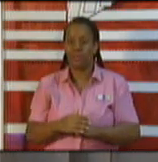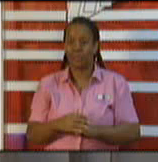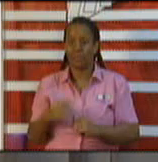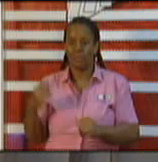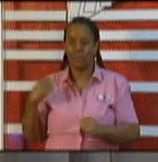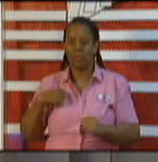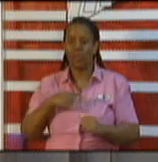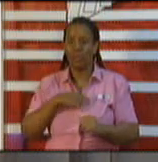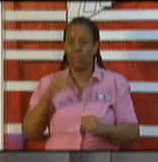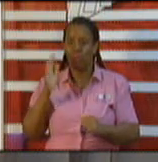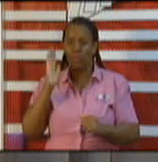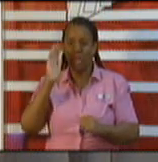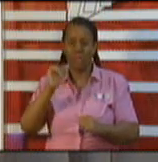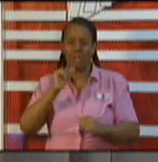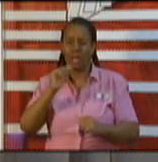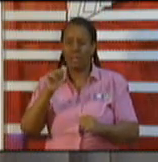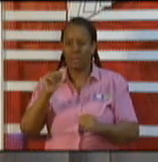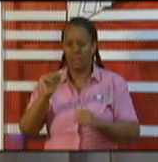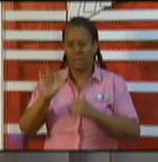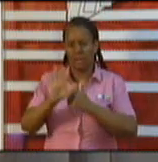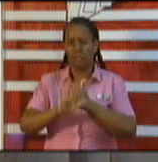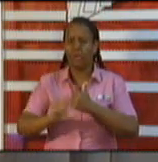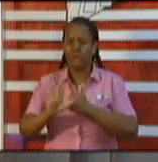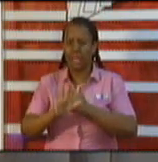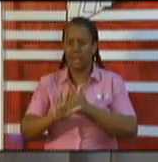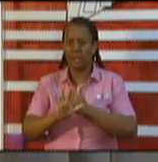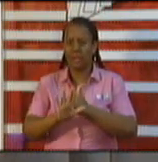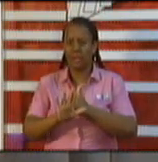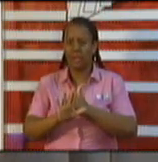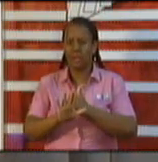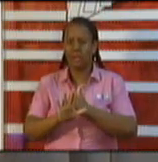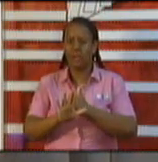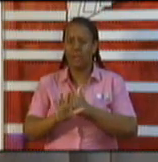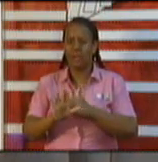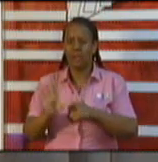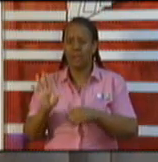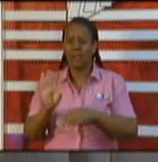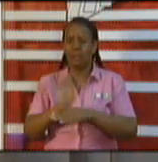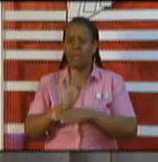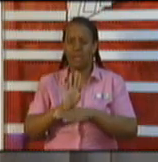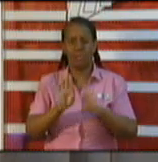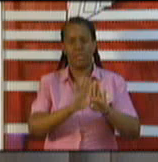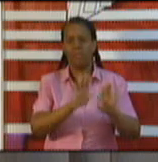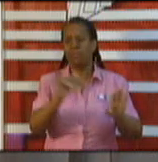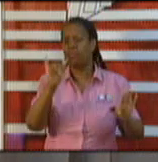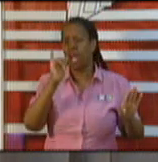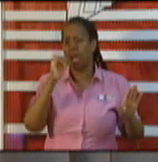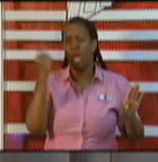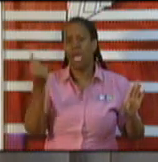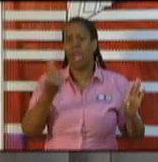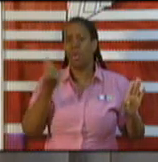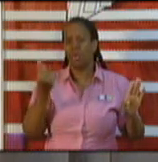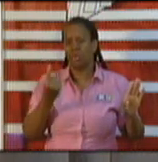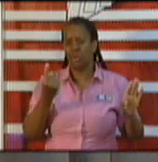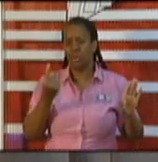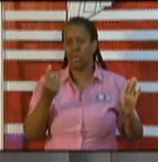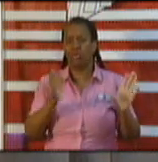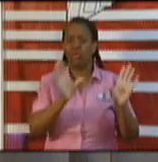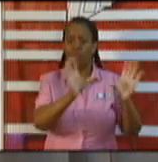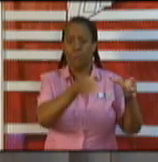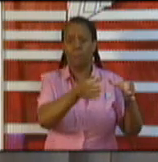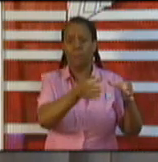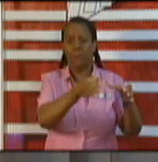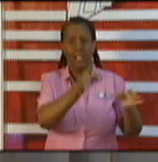the regulations to spoil it for the rest of us and put us at risk so if the bar owners and operators don't take the